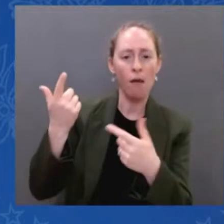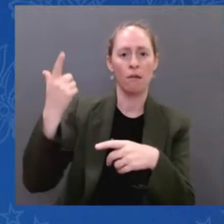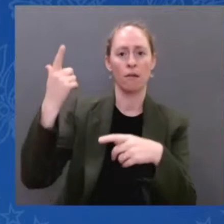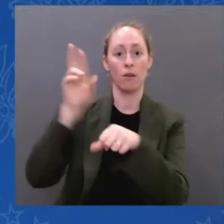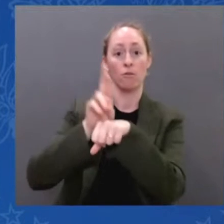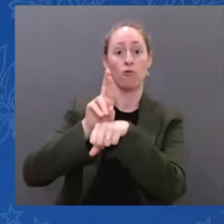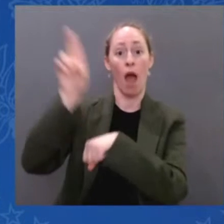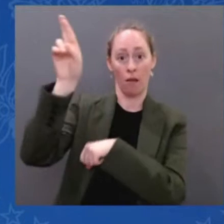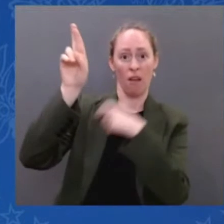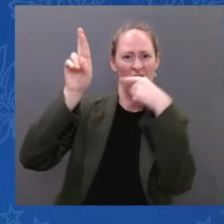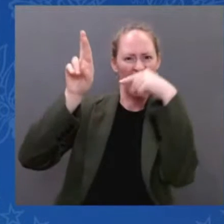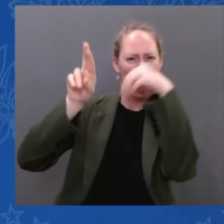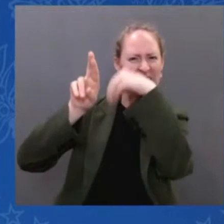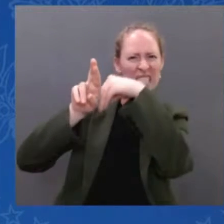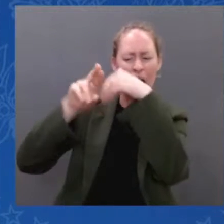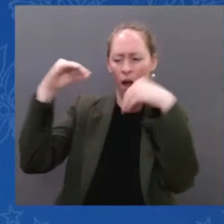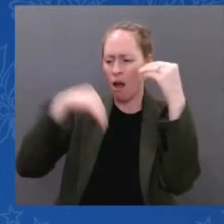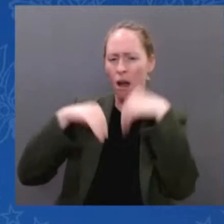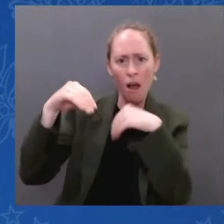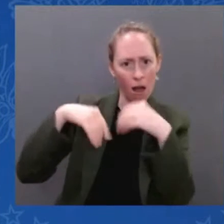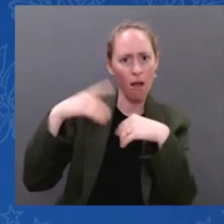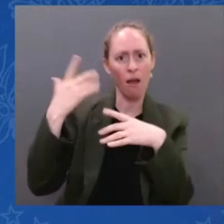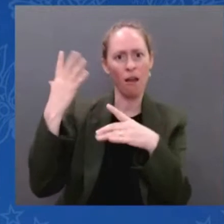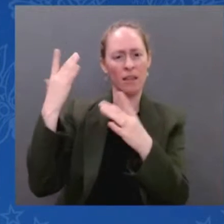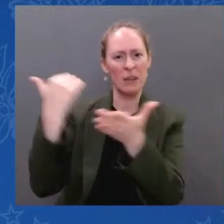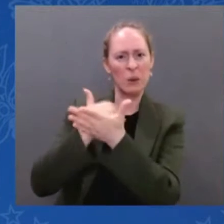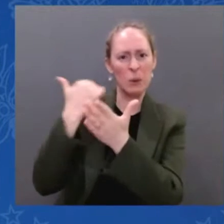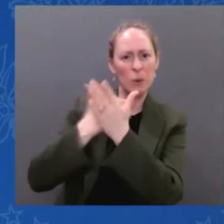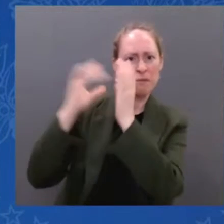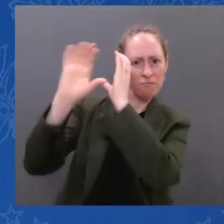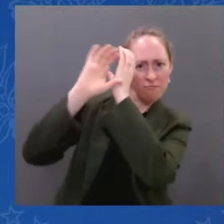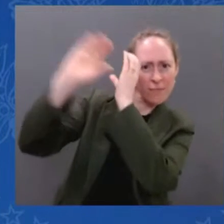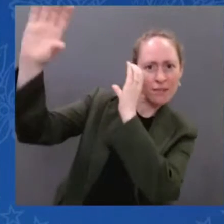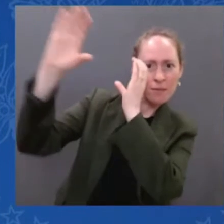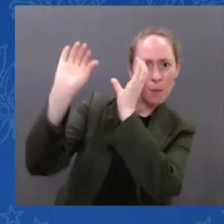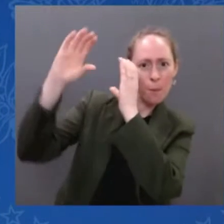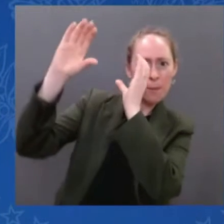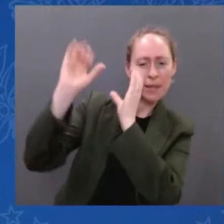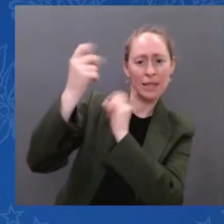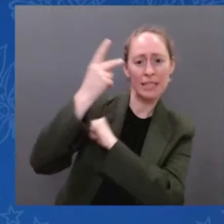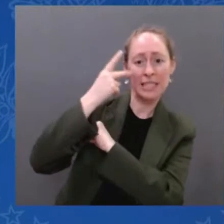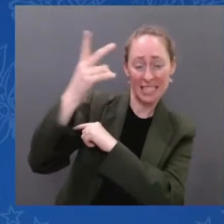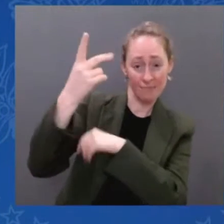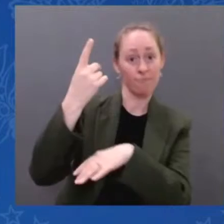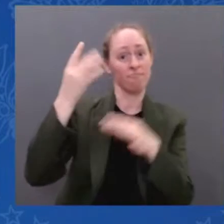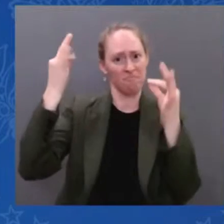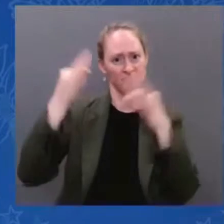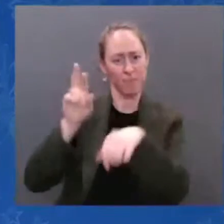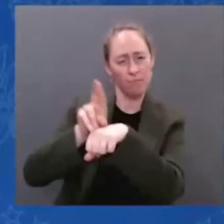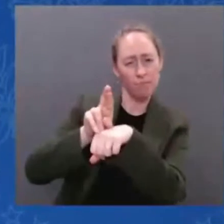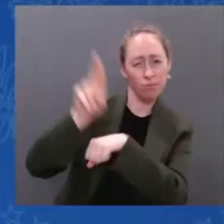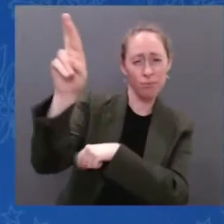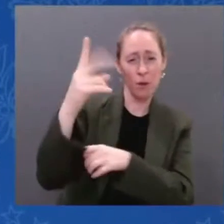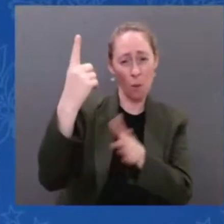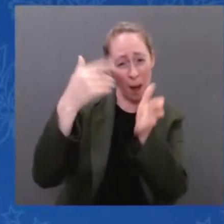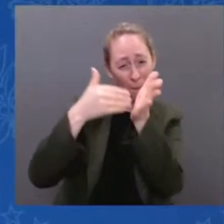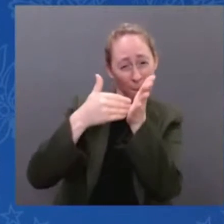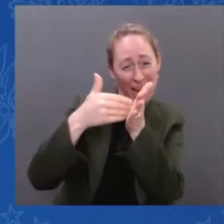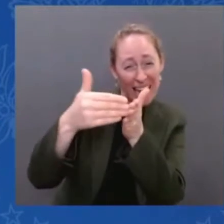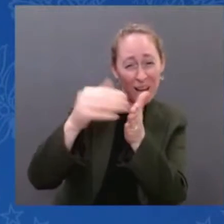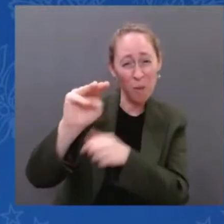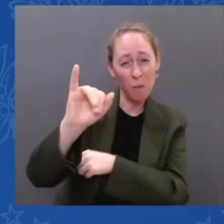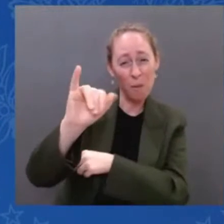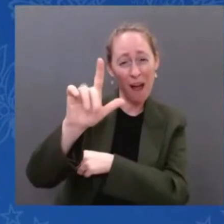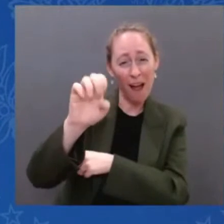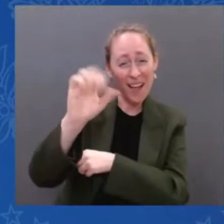one million miles into the cosmos. First of all, that blows my mind. A million miles into the cosmos. Along the